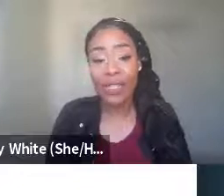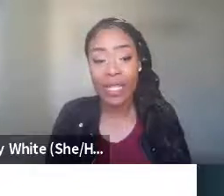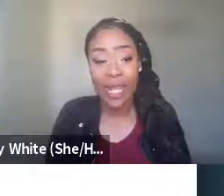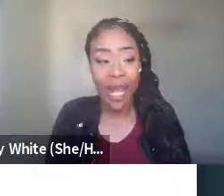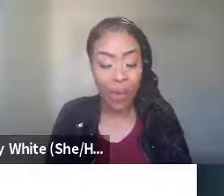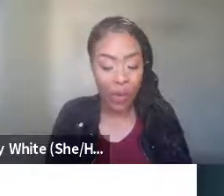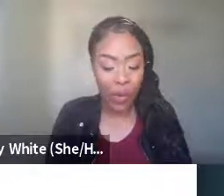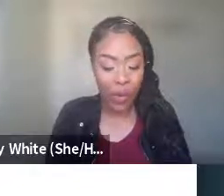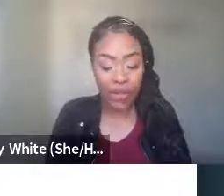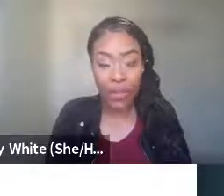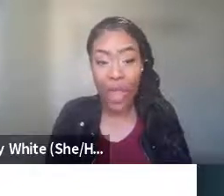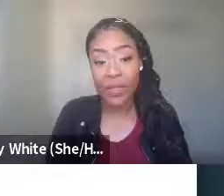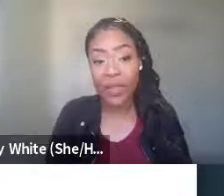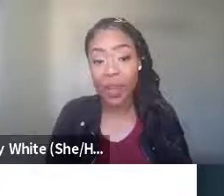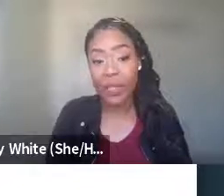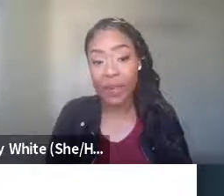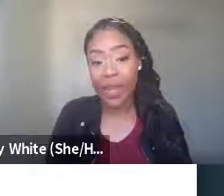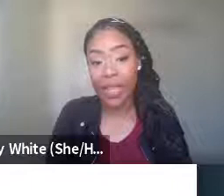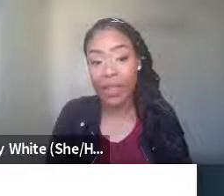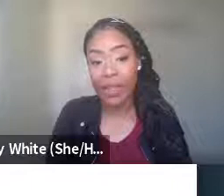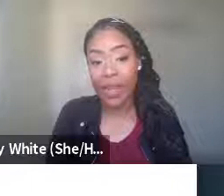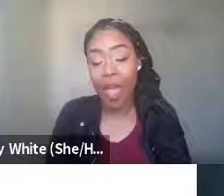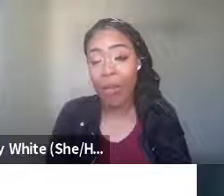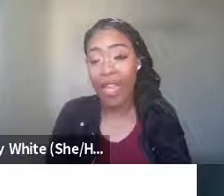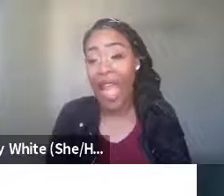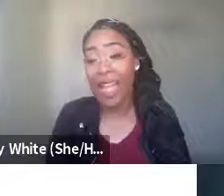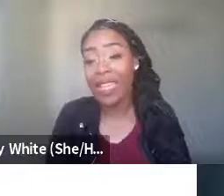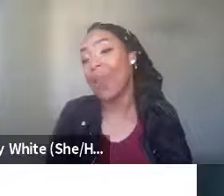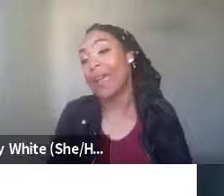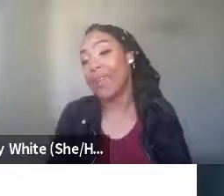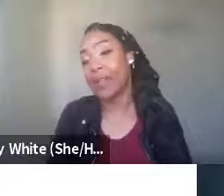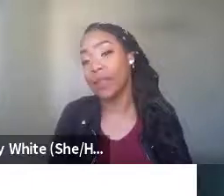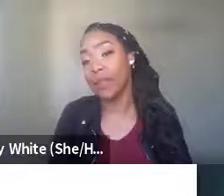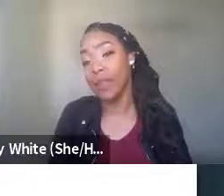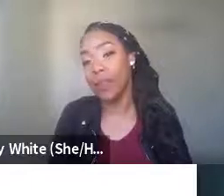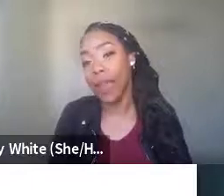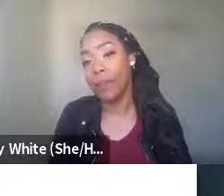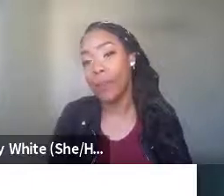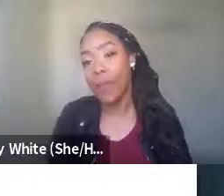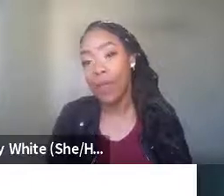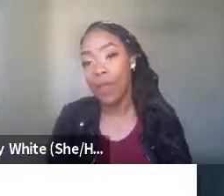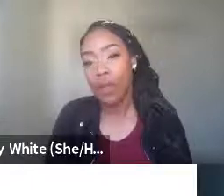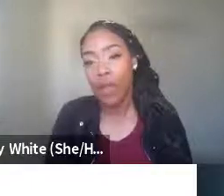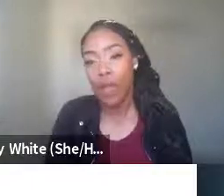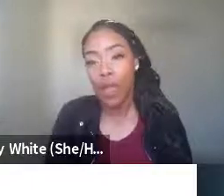of things I'm going to ask you to participate in. It has an impact. Absolutely. Right.